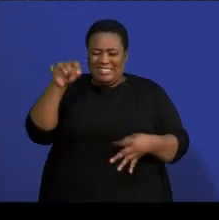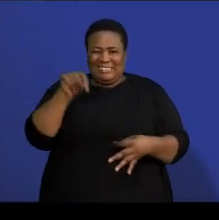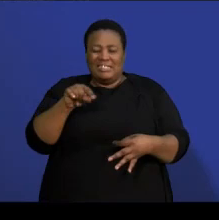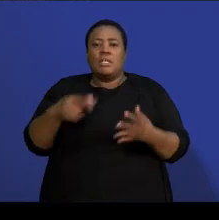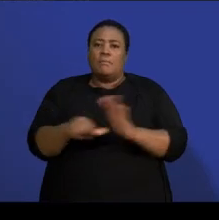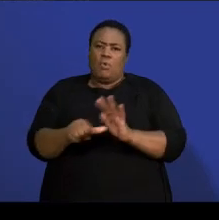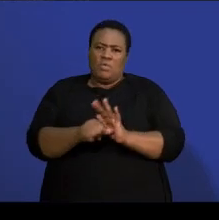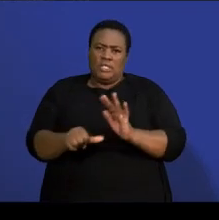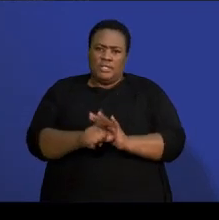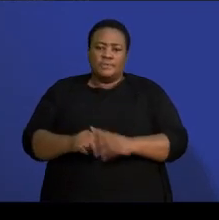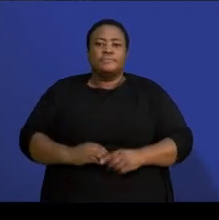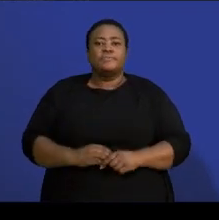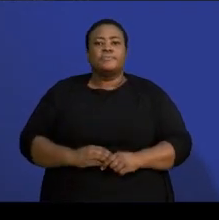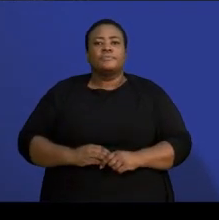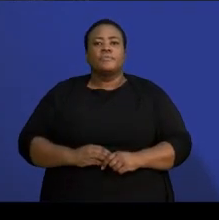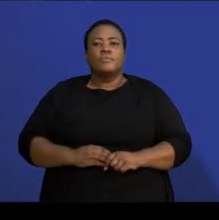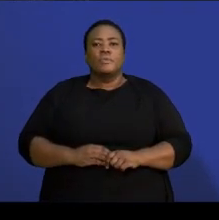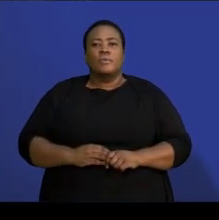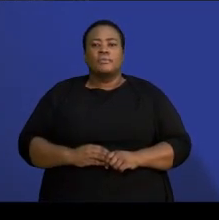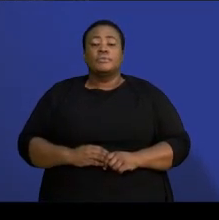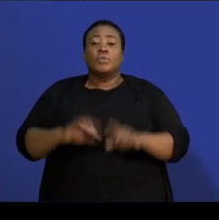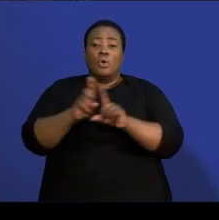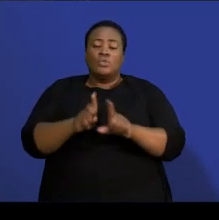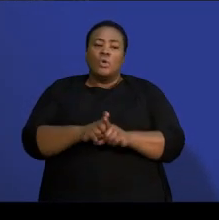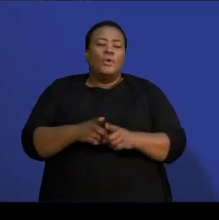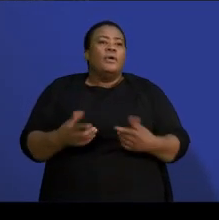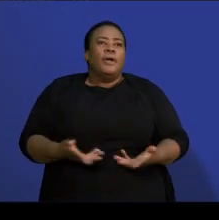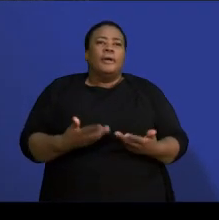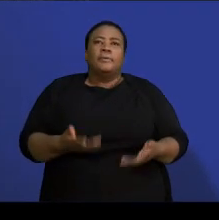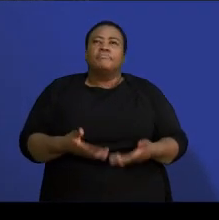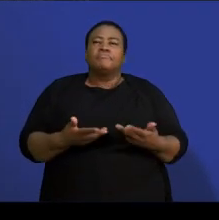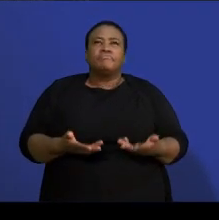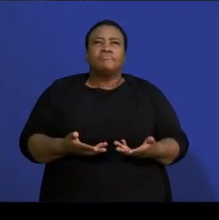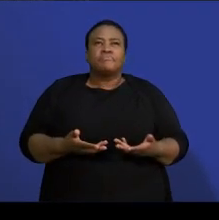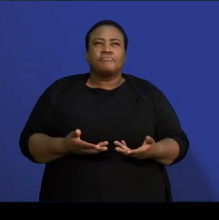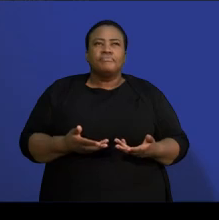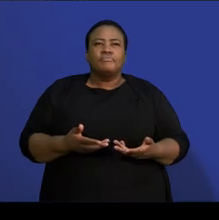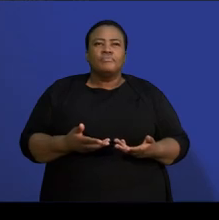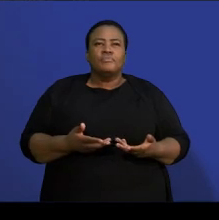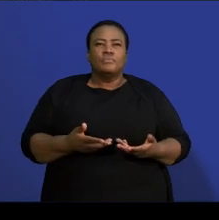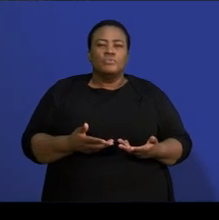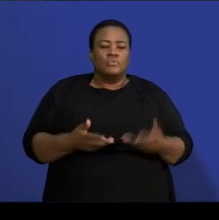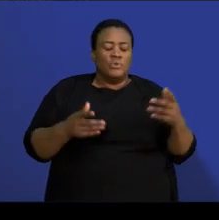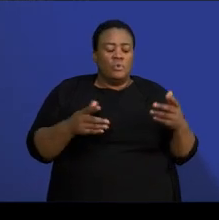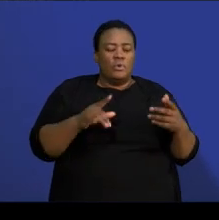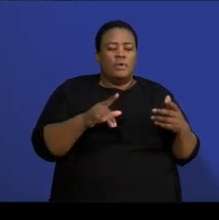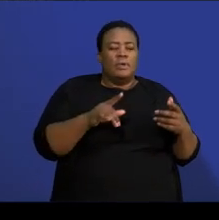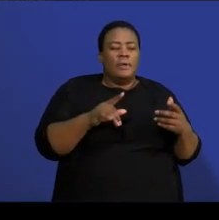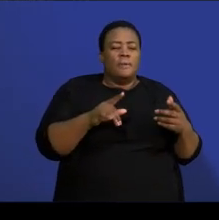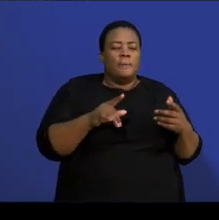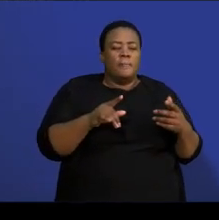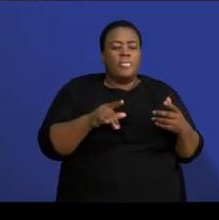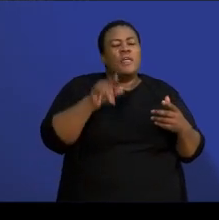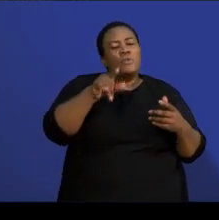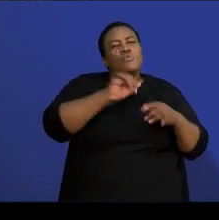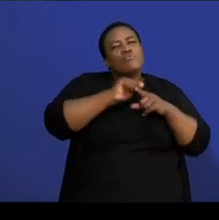You need to also break down the sections into manageable parts. What this means is you